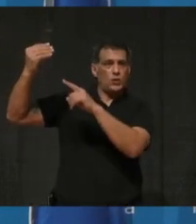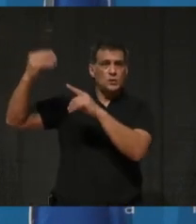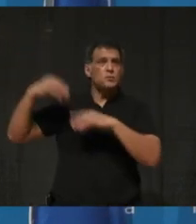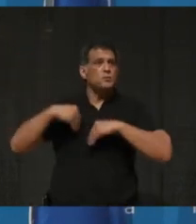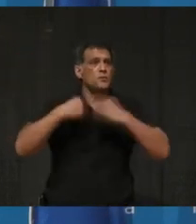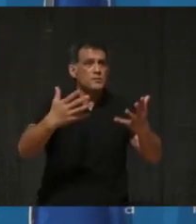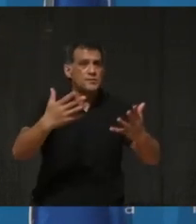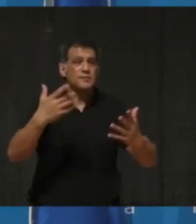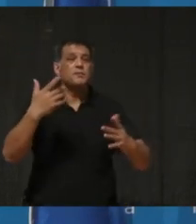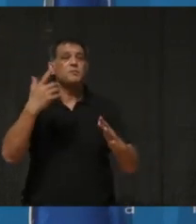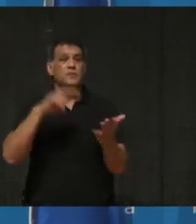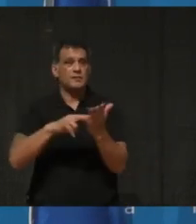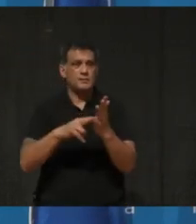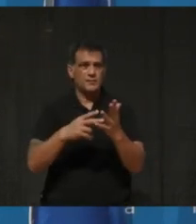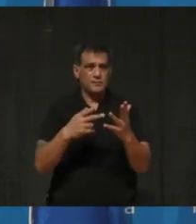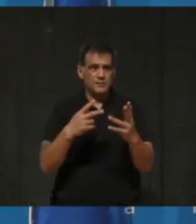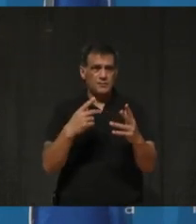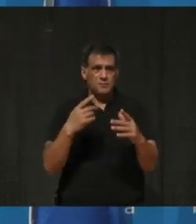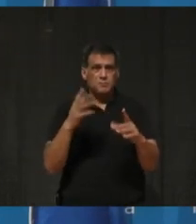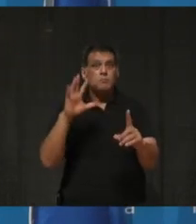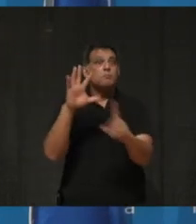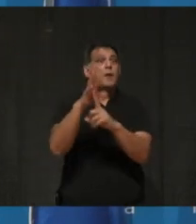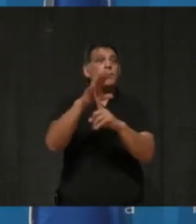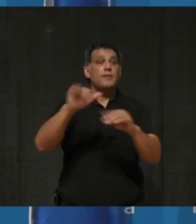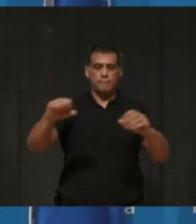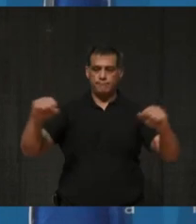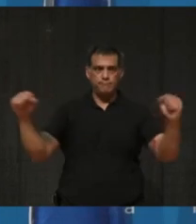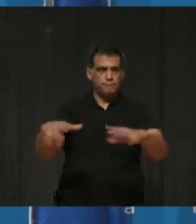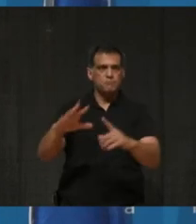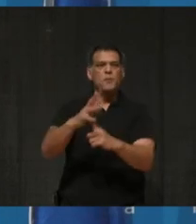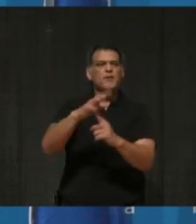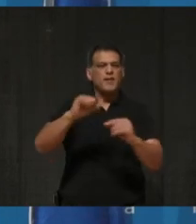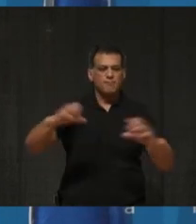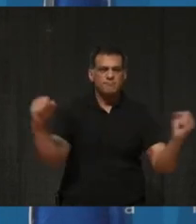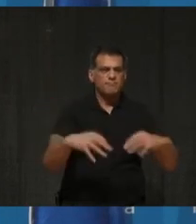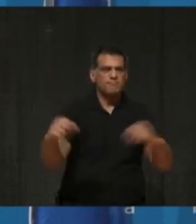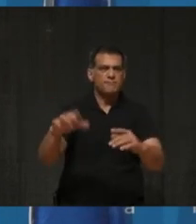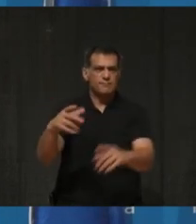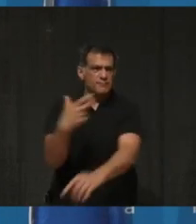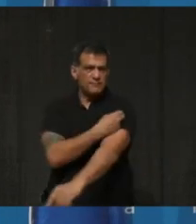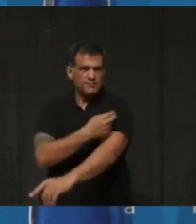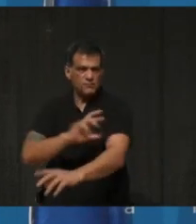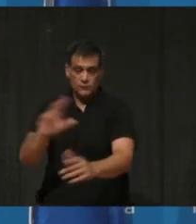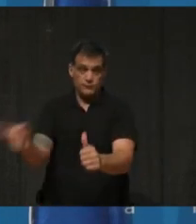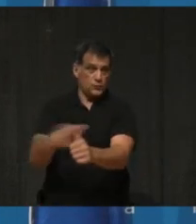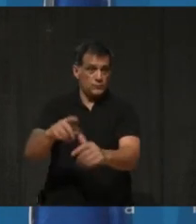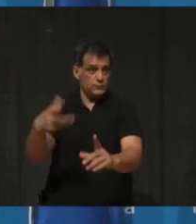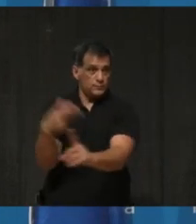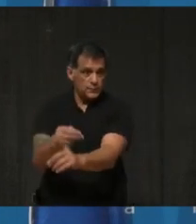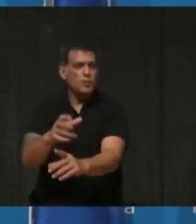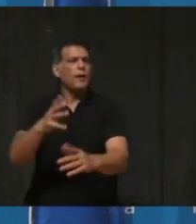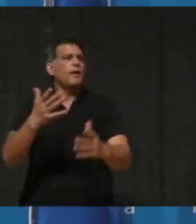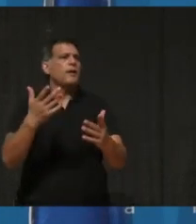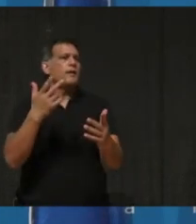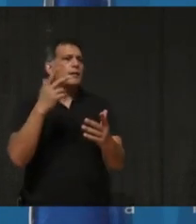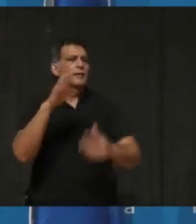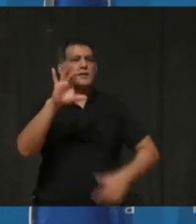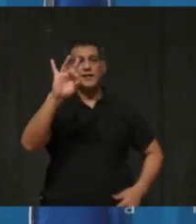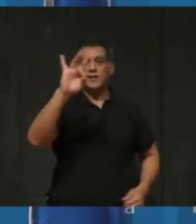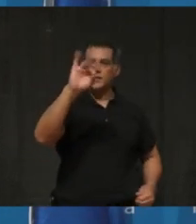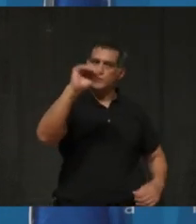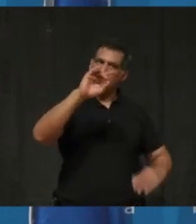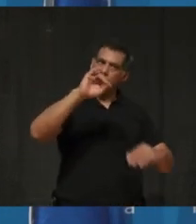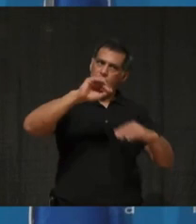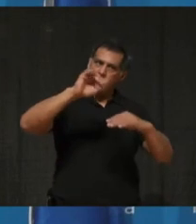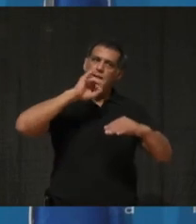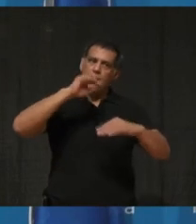Exactly. I'm going to let Dr. Lowe respond, but I just want to say that I think that'd be so important to get the vaccination of people 80 and over underway as